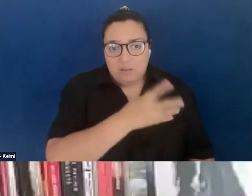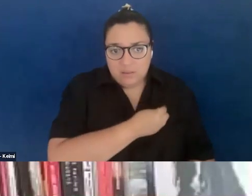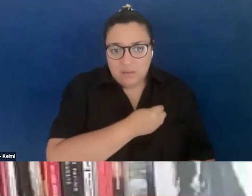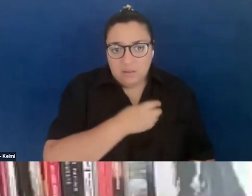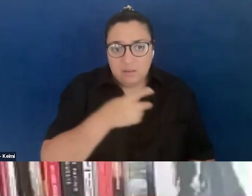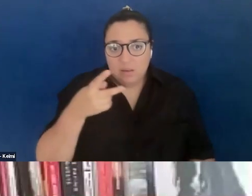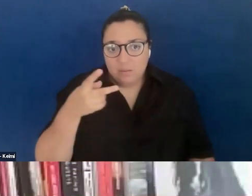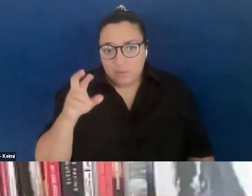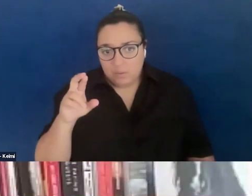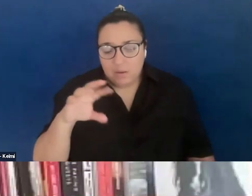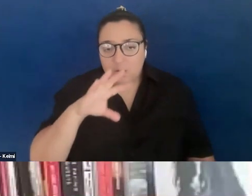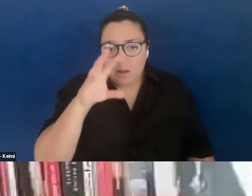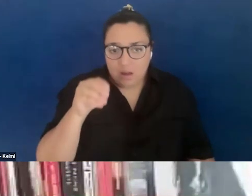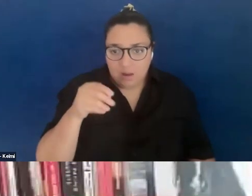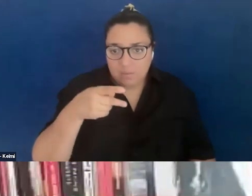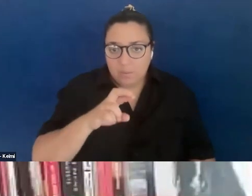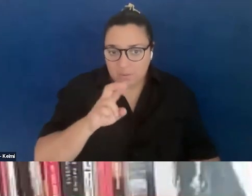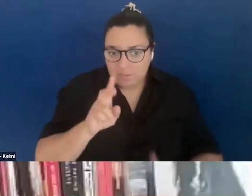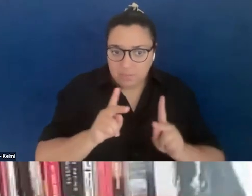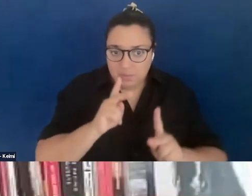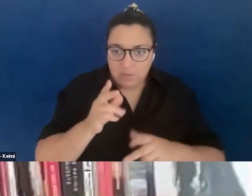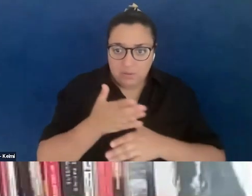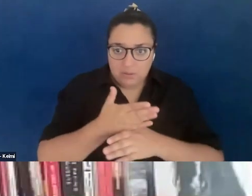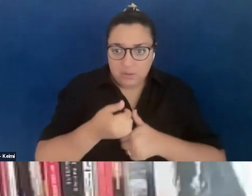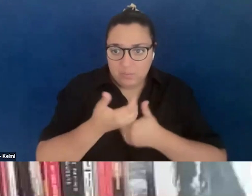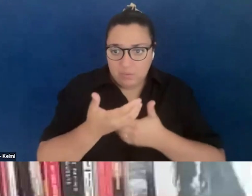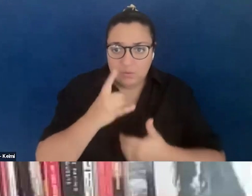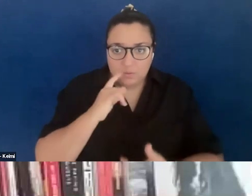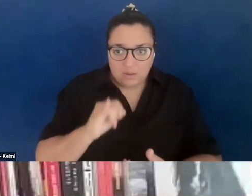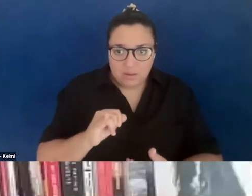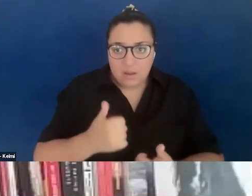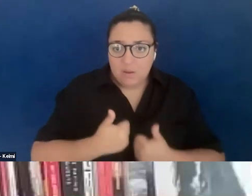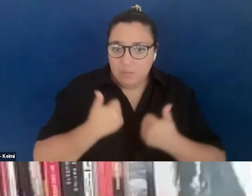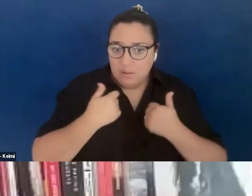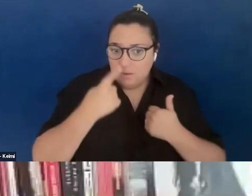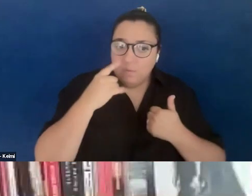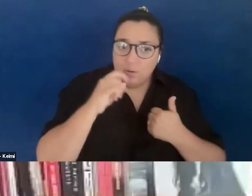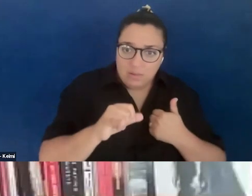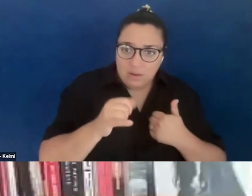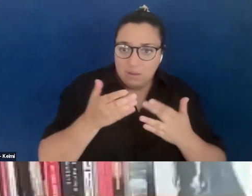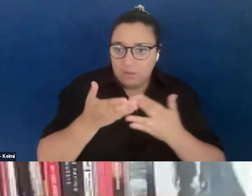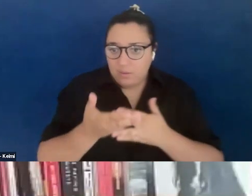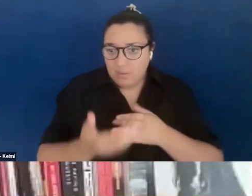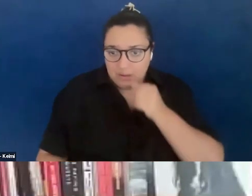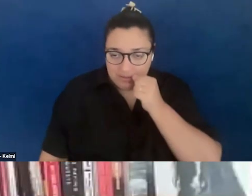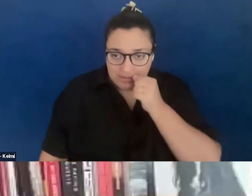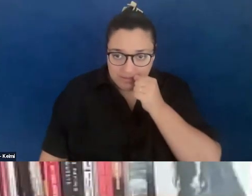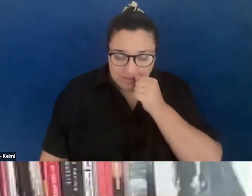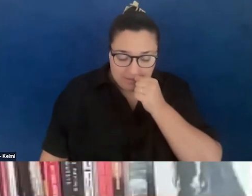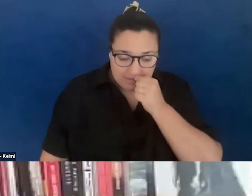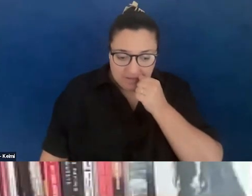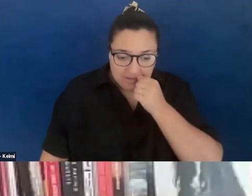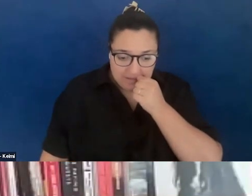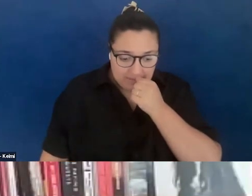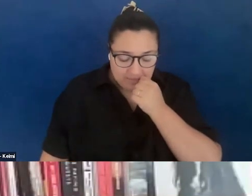-Puerto Rican folks, we've been sharing poetry, right, we live for that, we live through it, right, um, so again, the